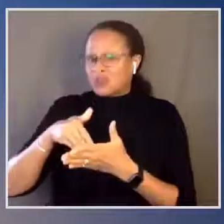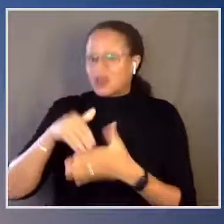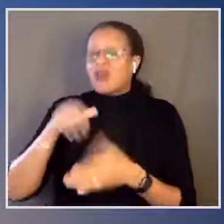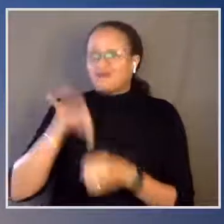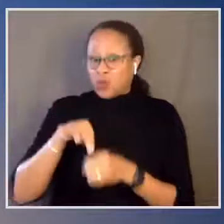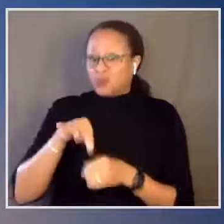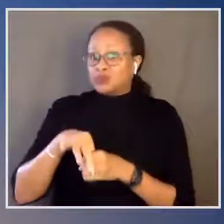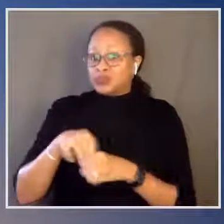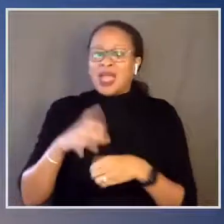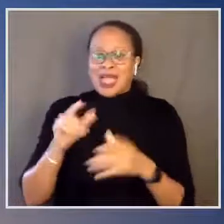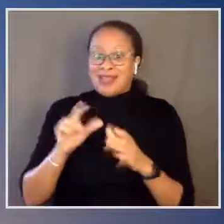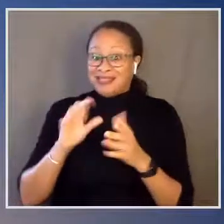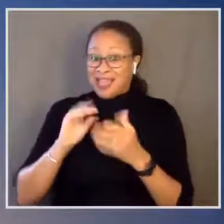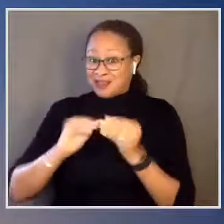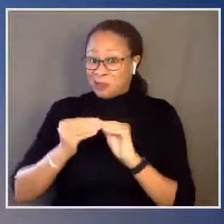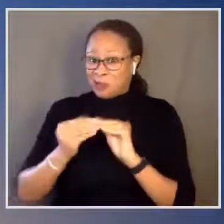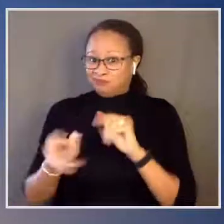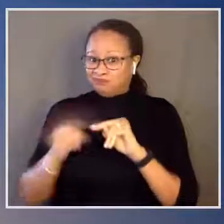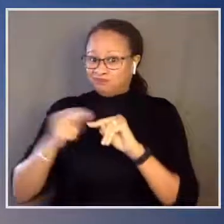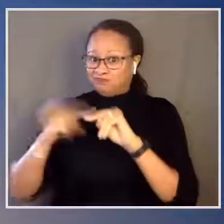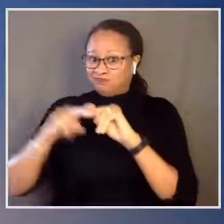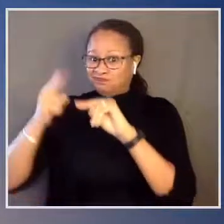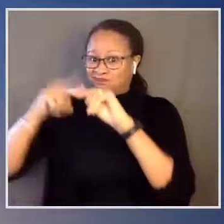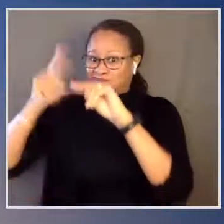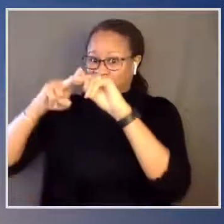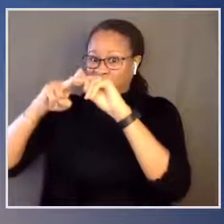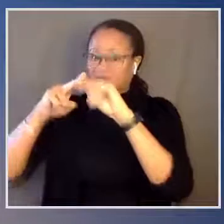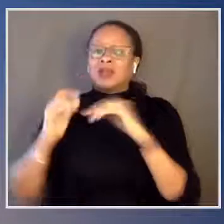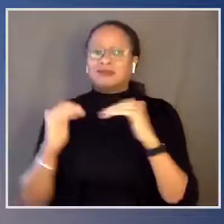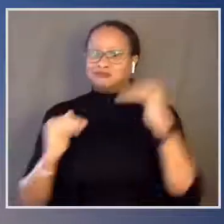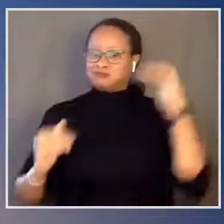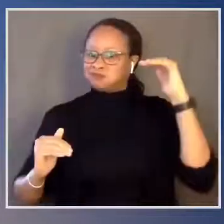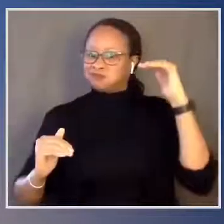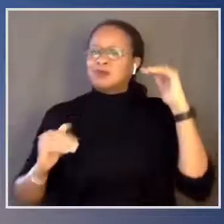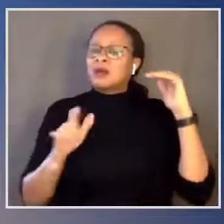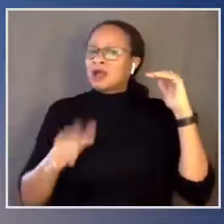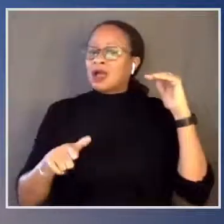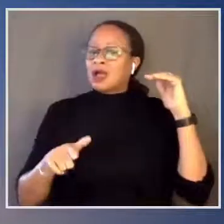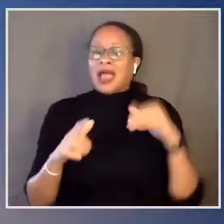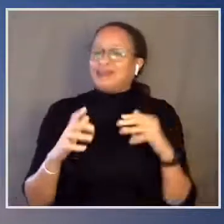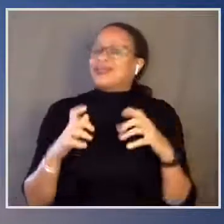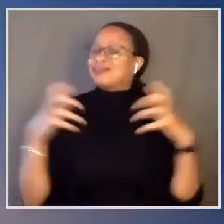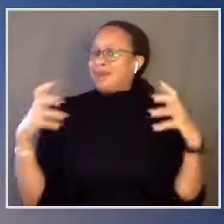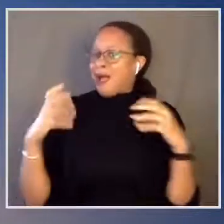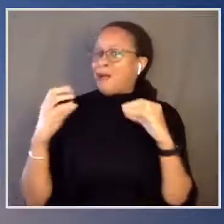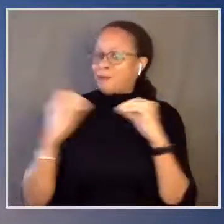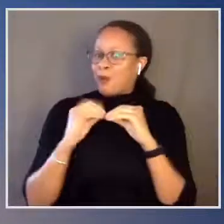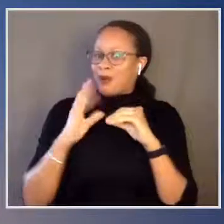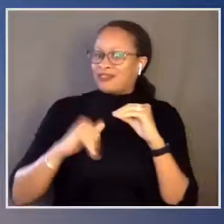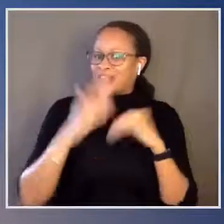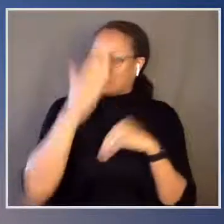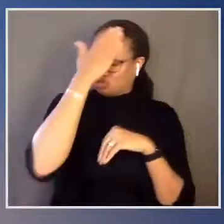a substantially bigger margin than President Trump won Michigan in 2016.